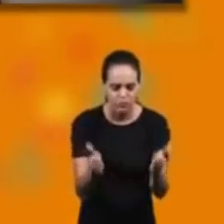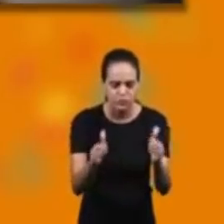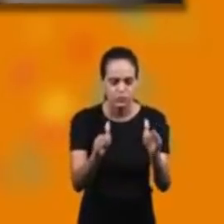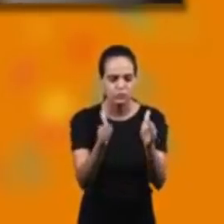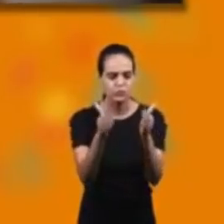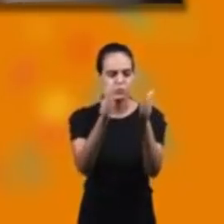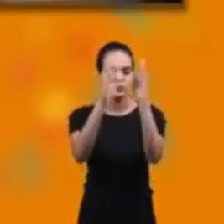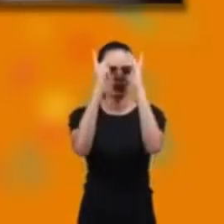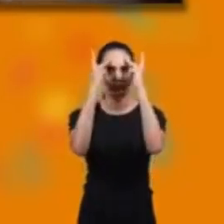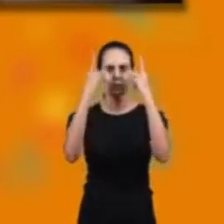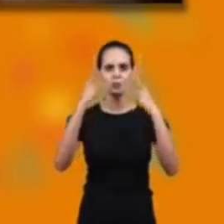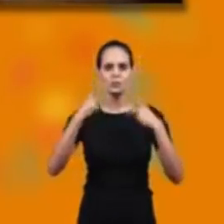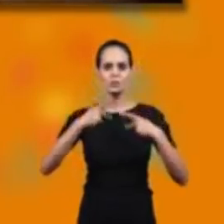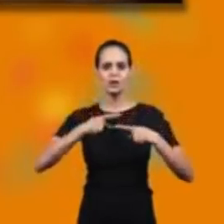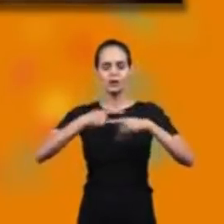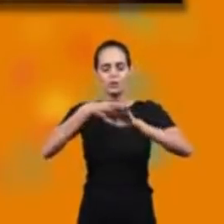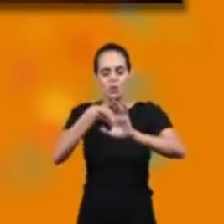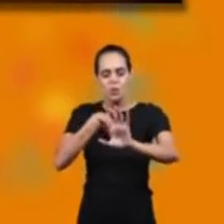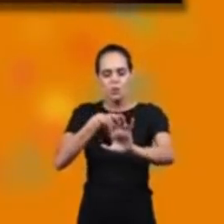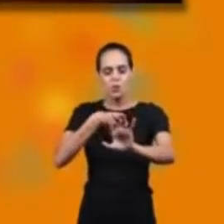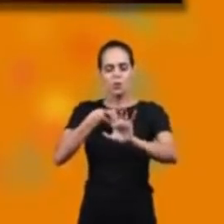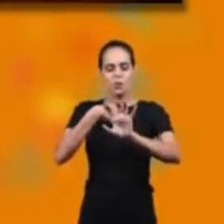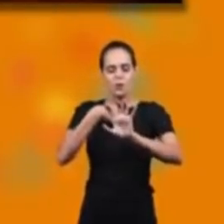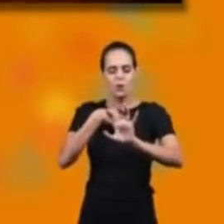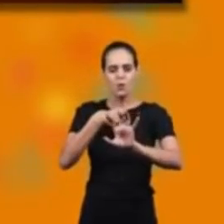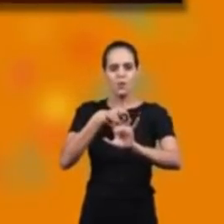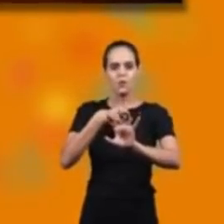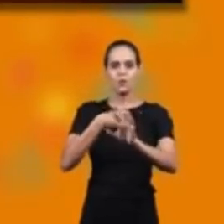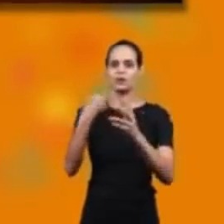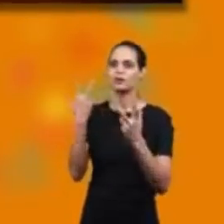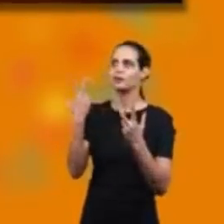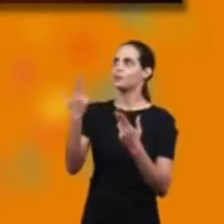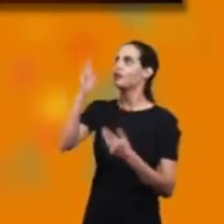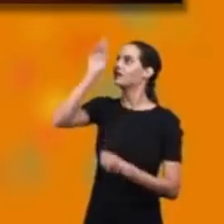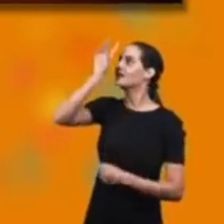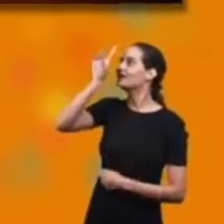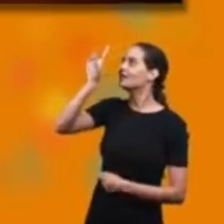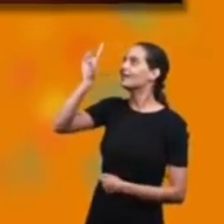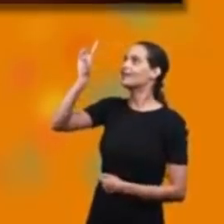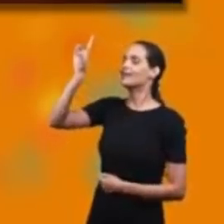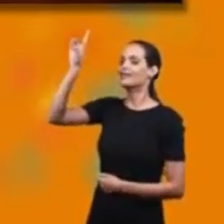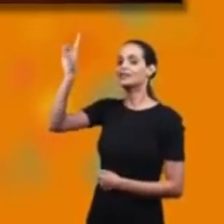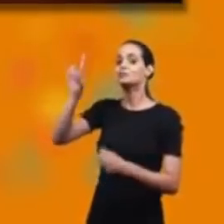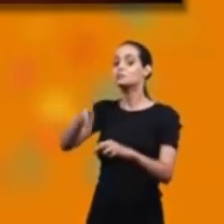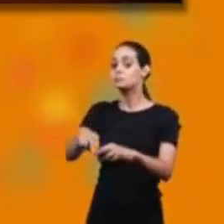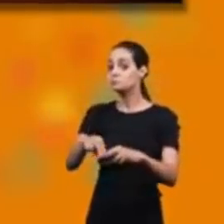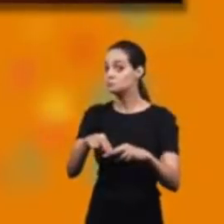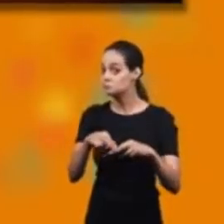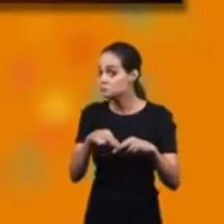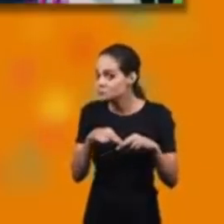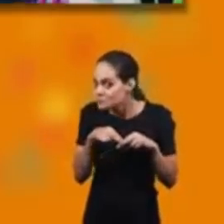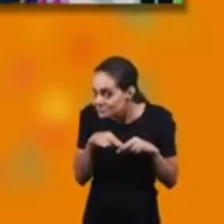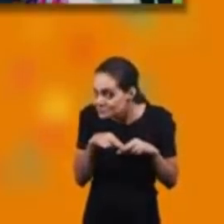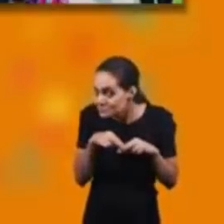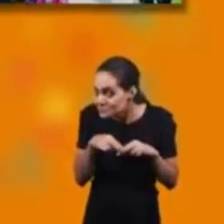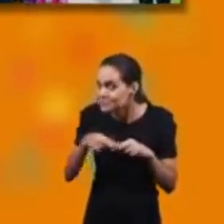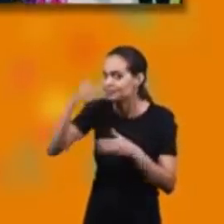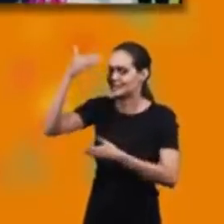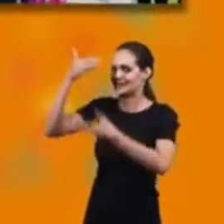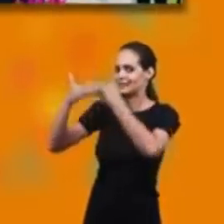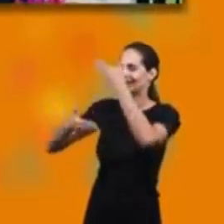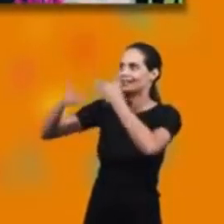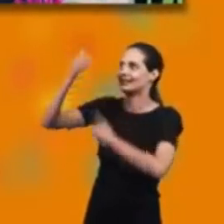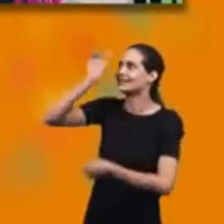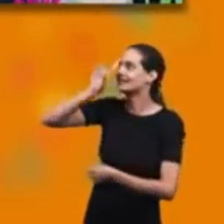homem, a tua imagem sem semelhança Para esta